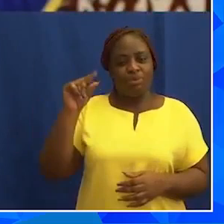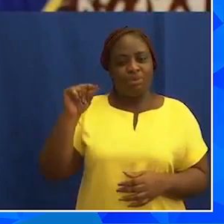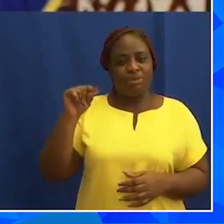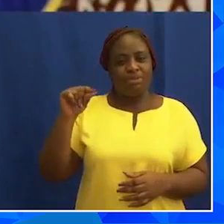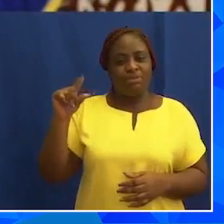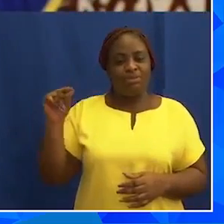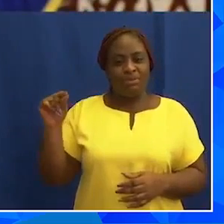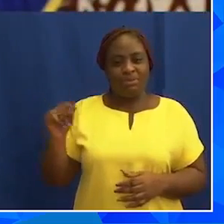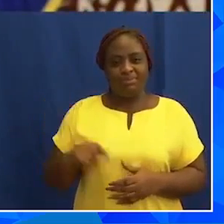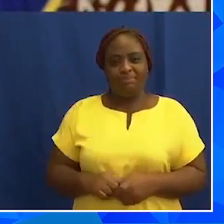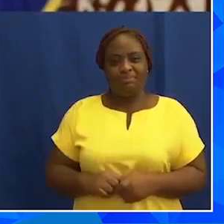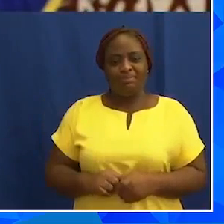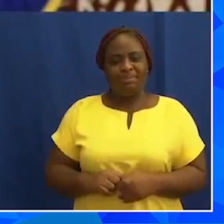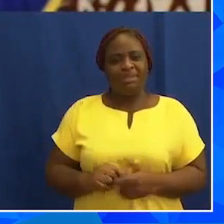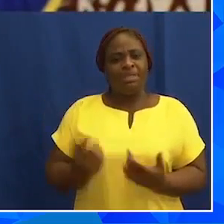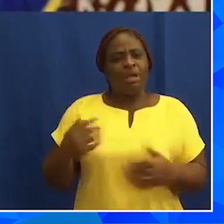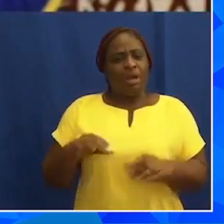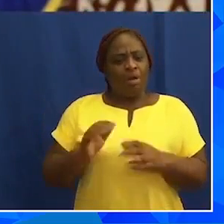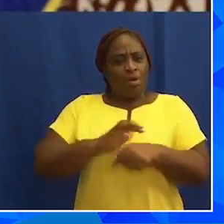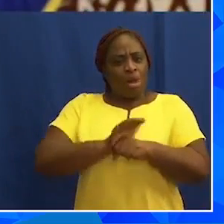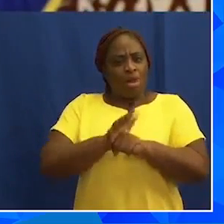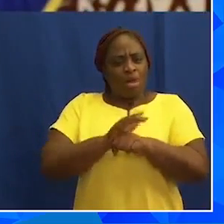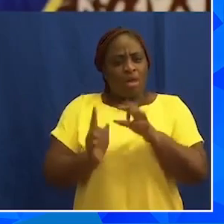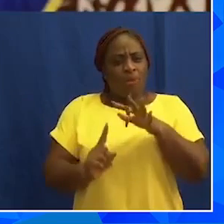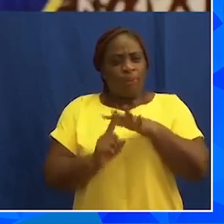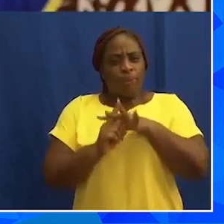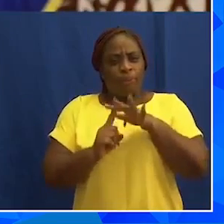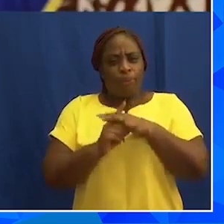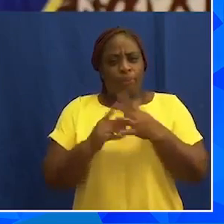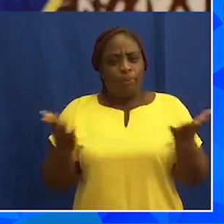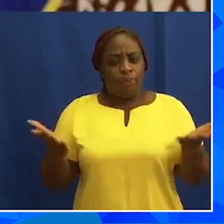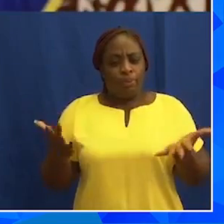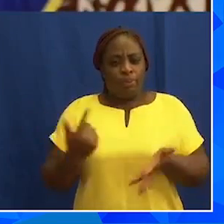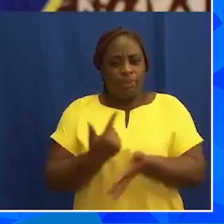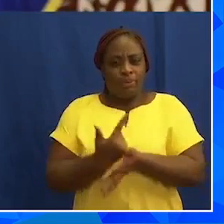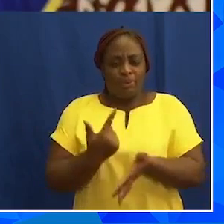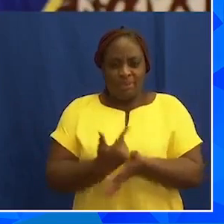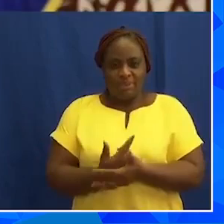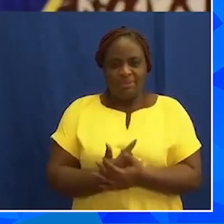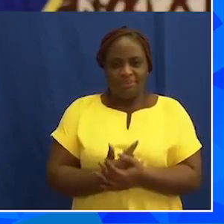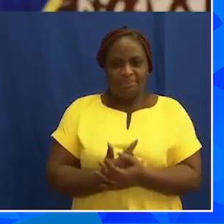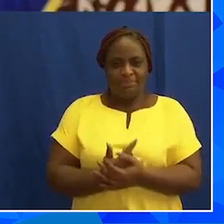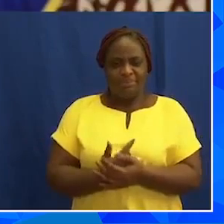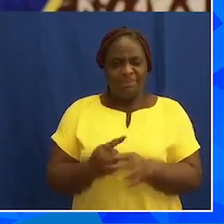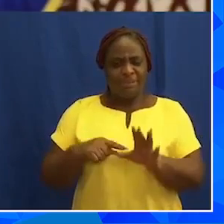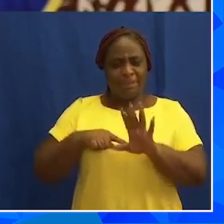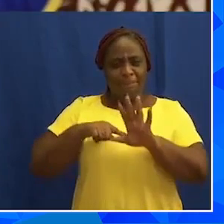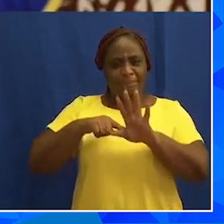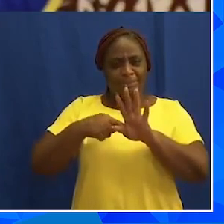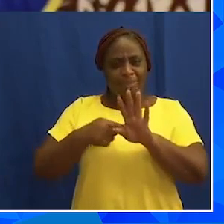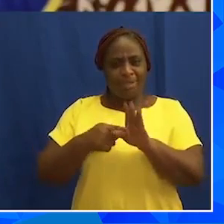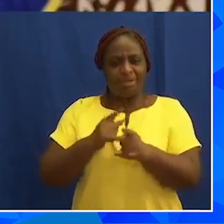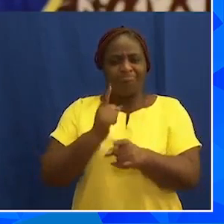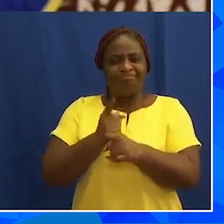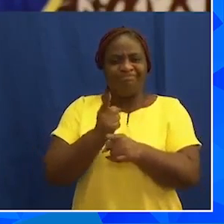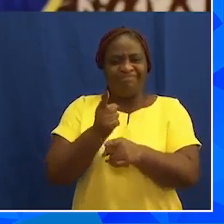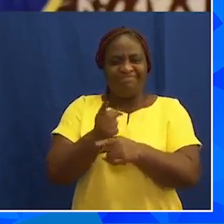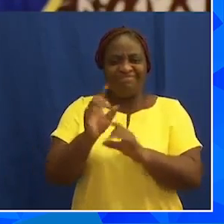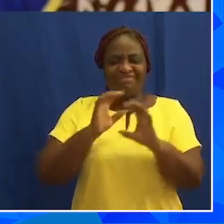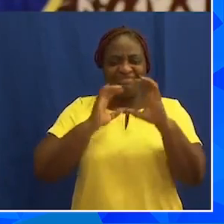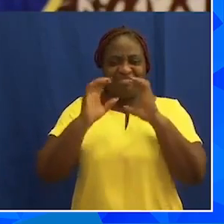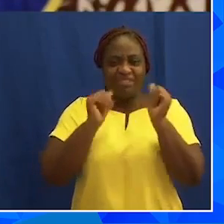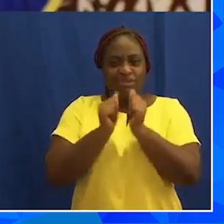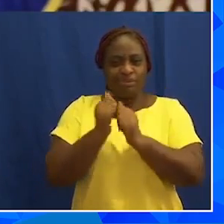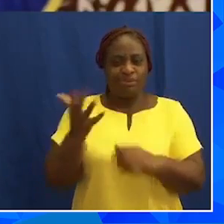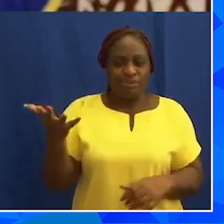at the outbreak of the coronavirus pandemic, I started a regular conversation with you